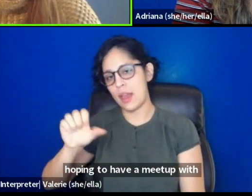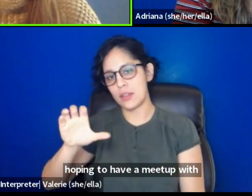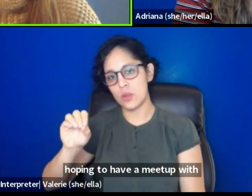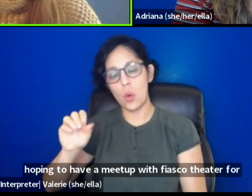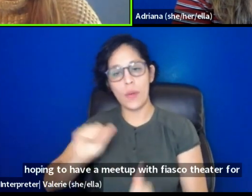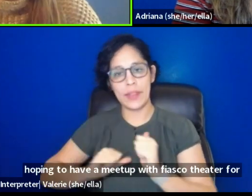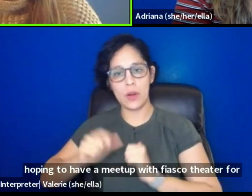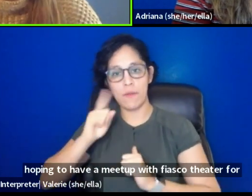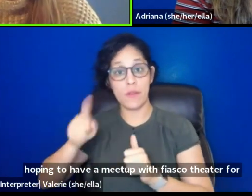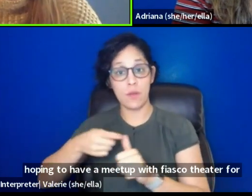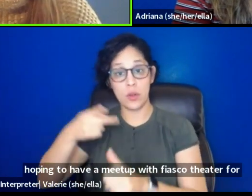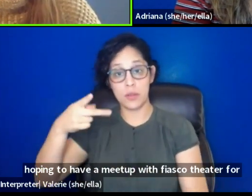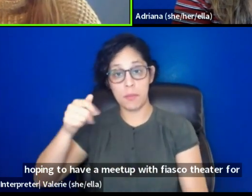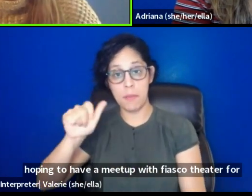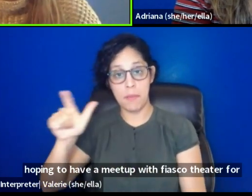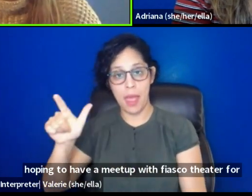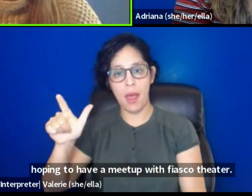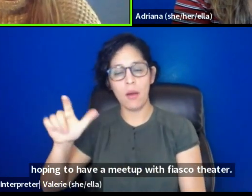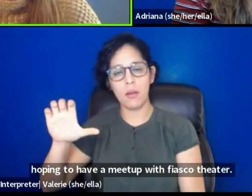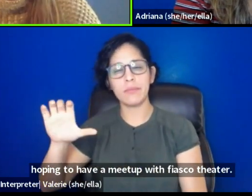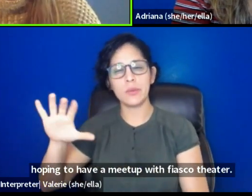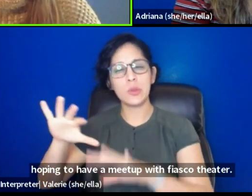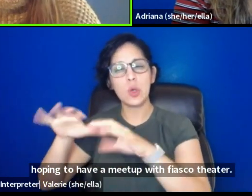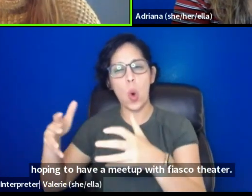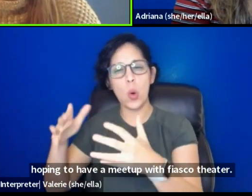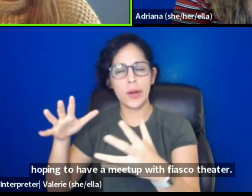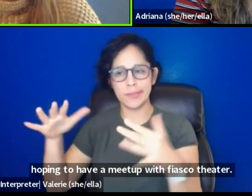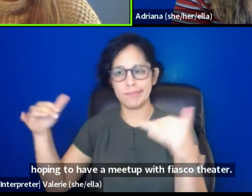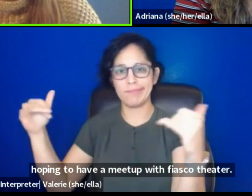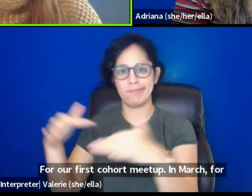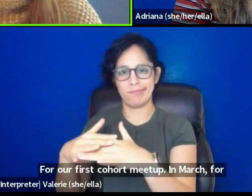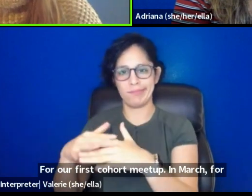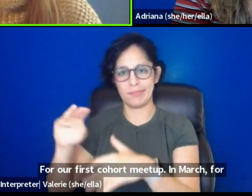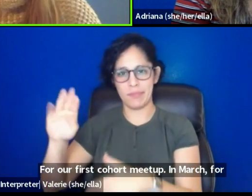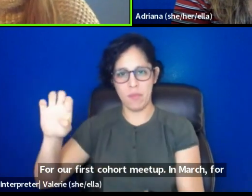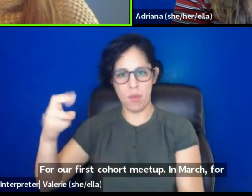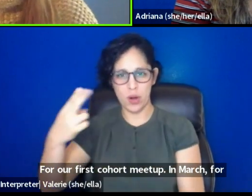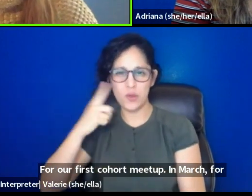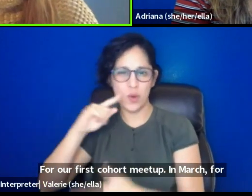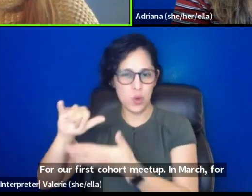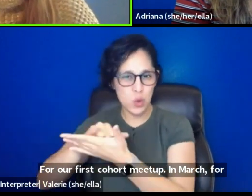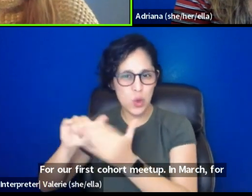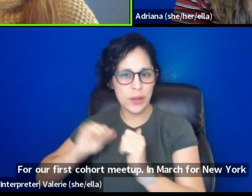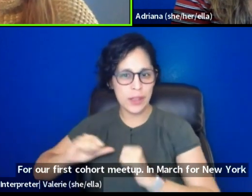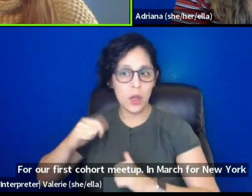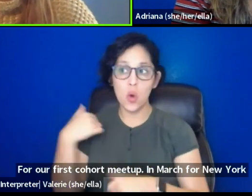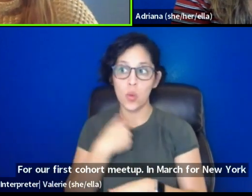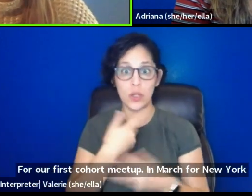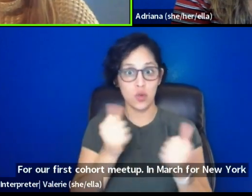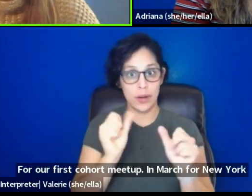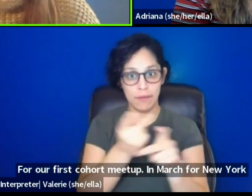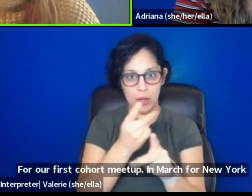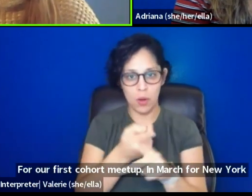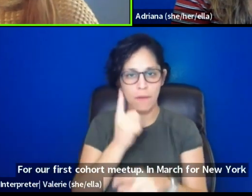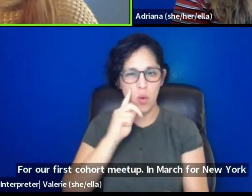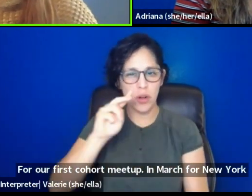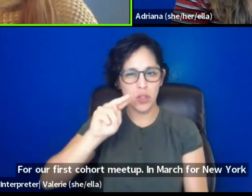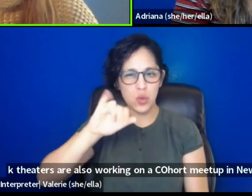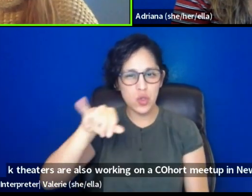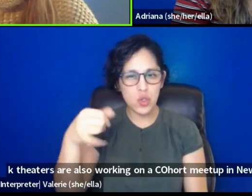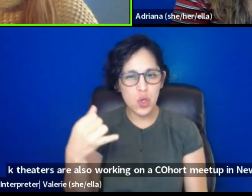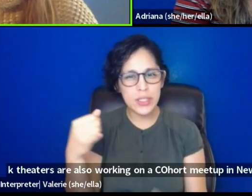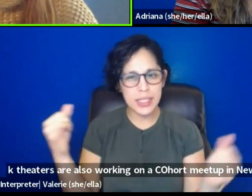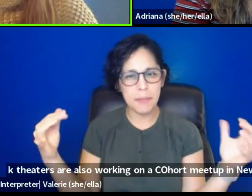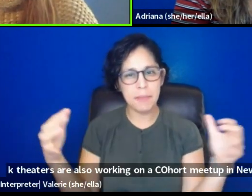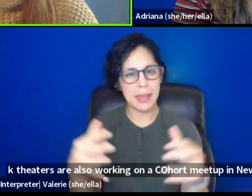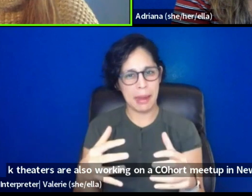for our first Pal cohort meetup in March for New York theaters. We're also working on a cohort meetup in New Jersey. Um, I know